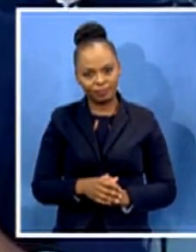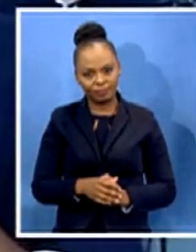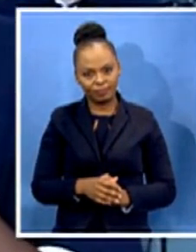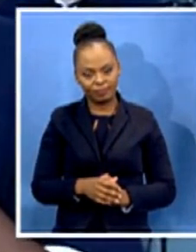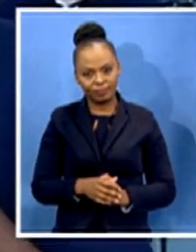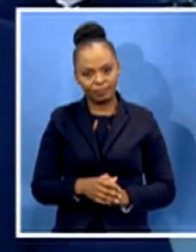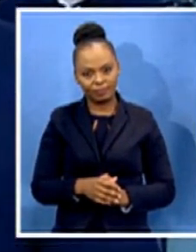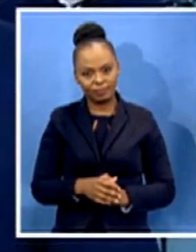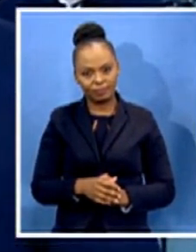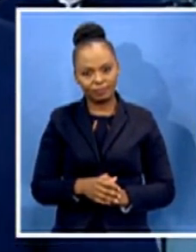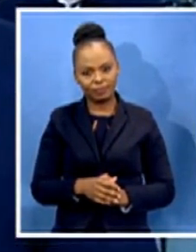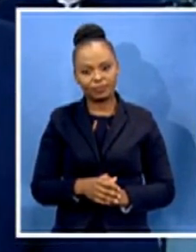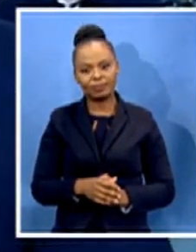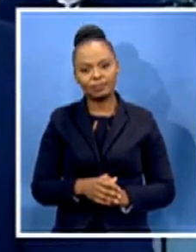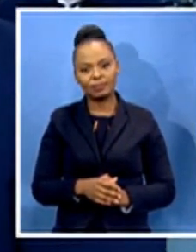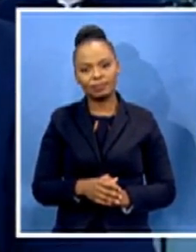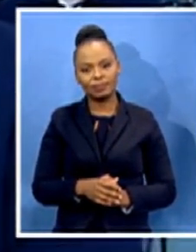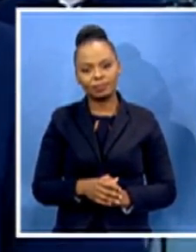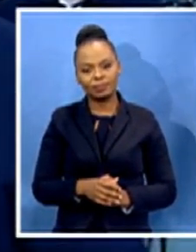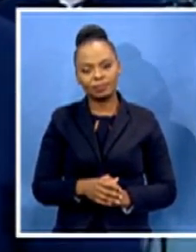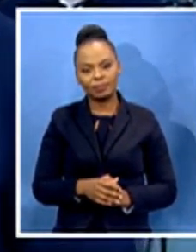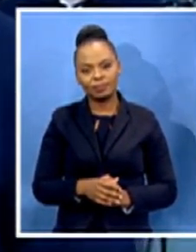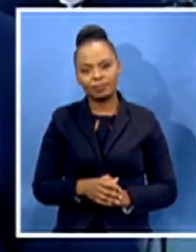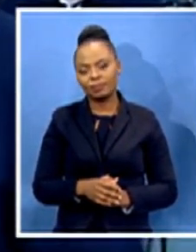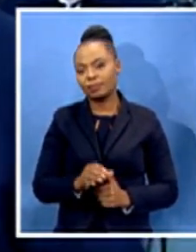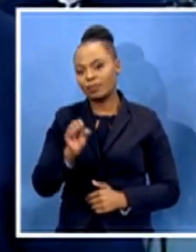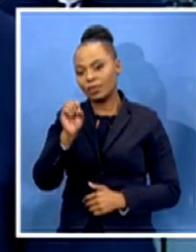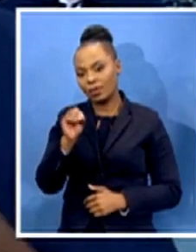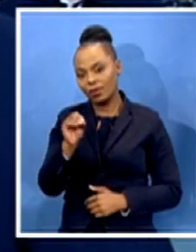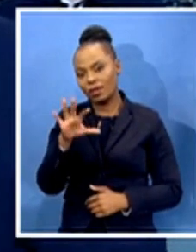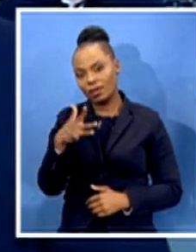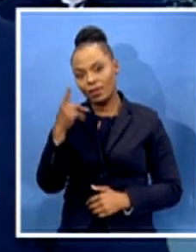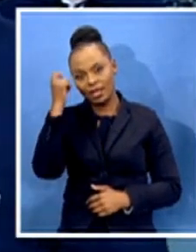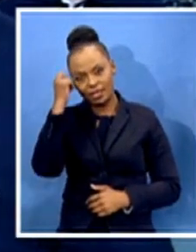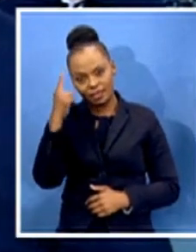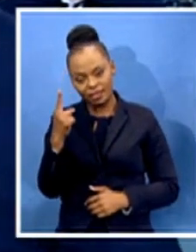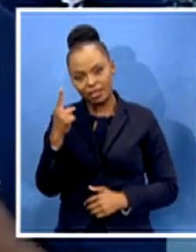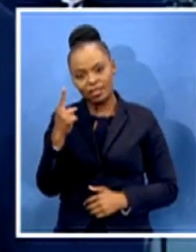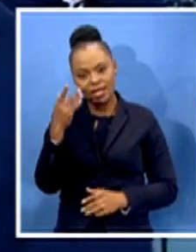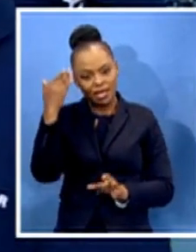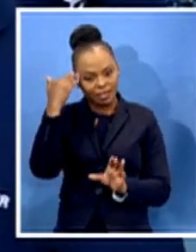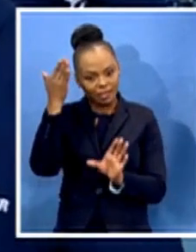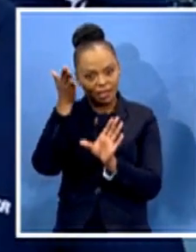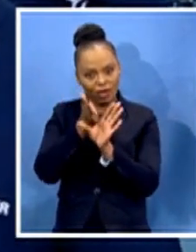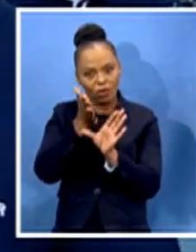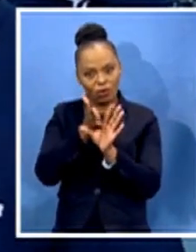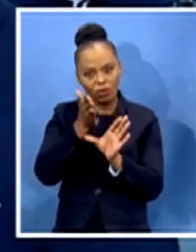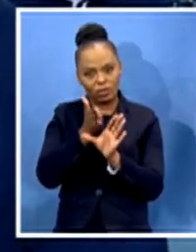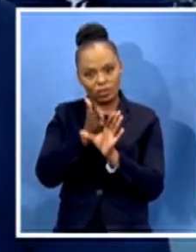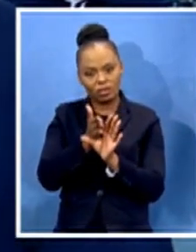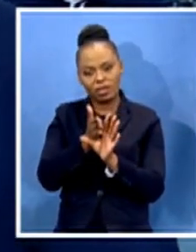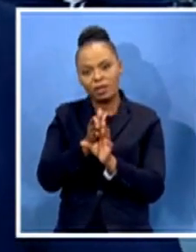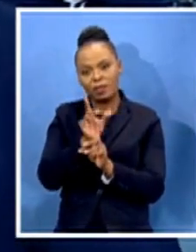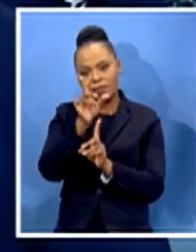So, if you understand the importance of the psychology of a person with disability, a small thing is appreciated.